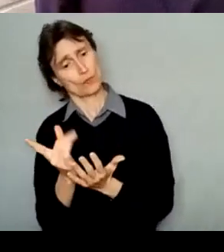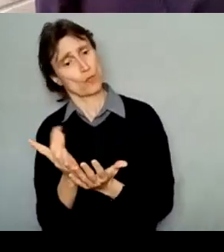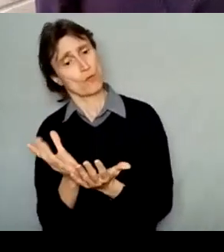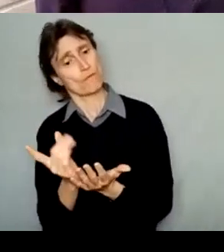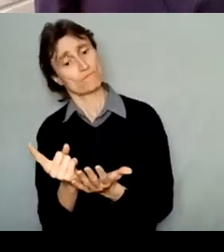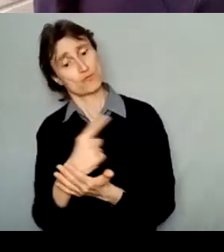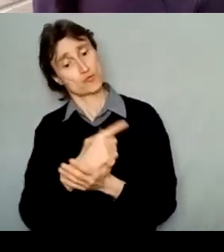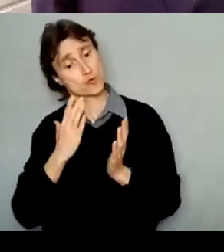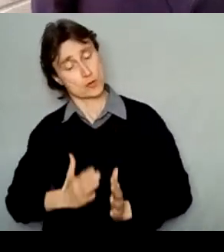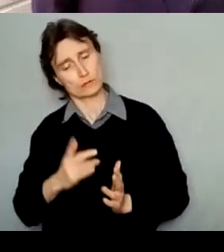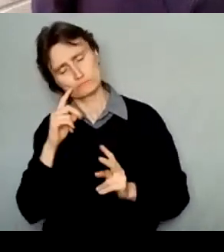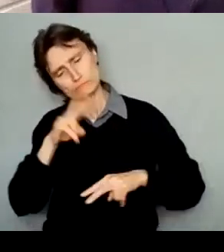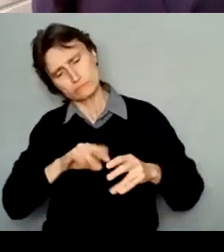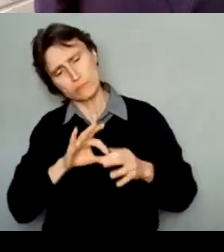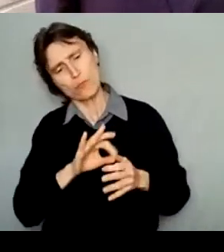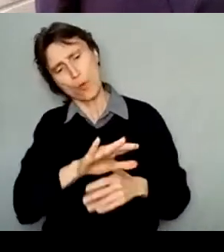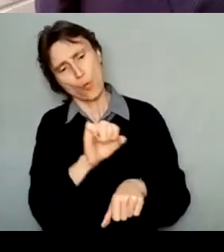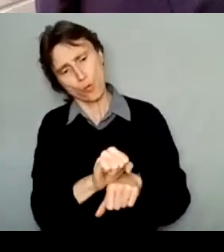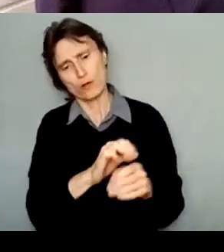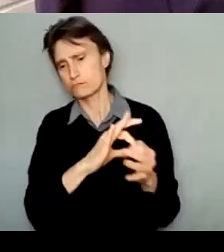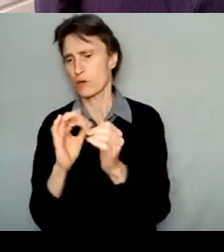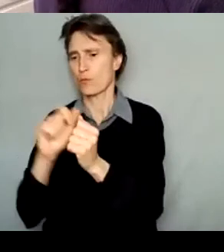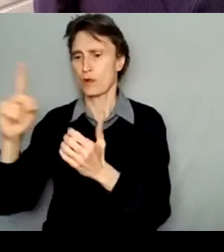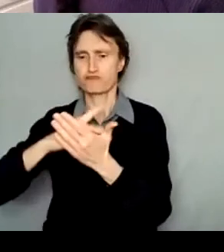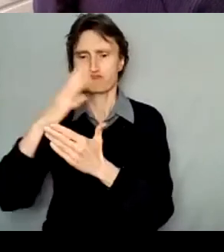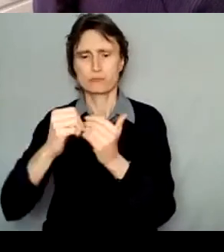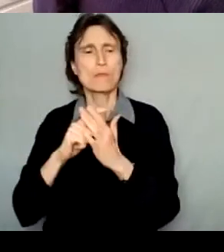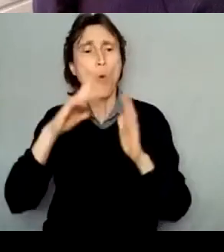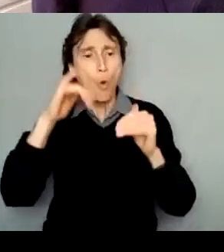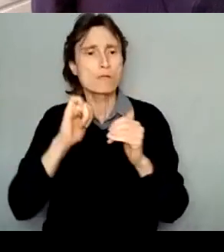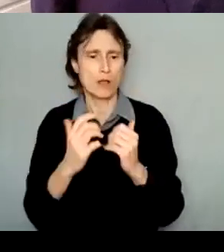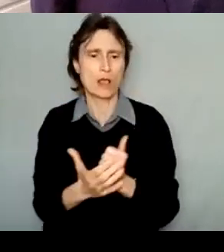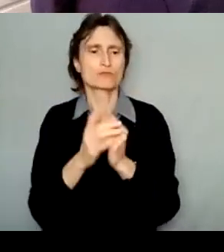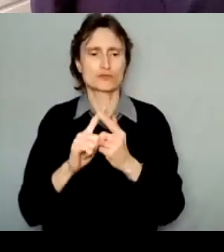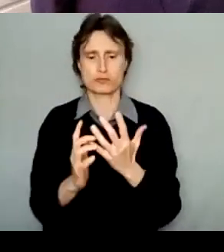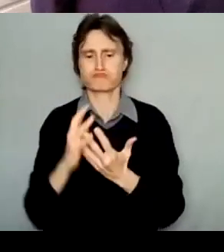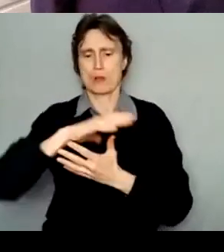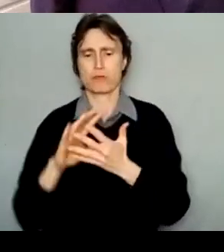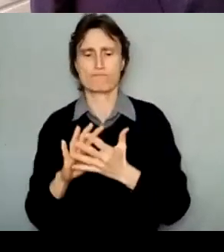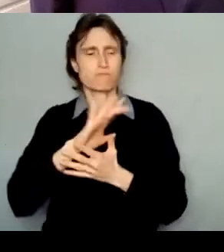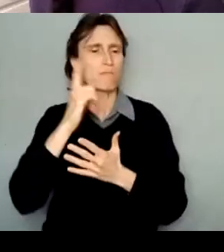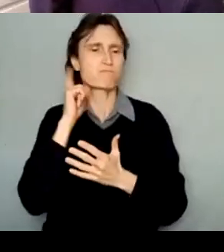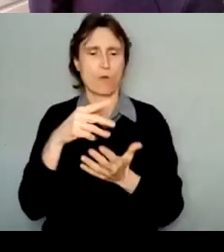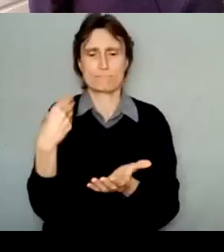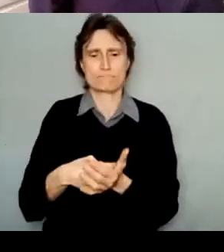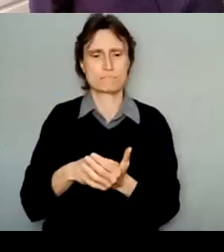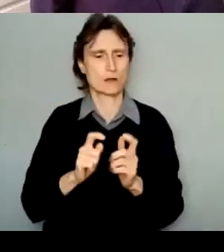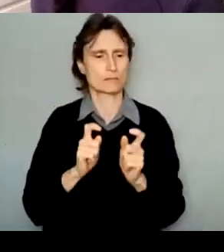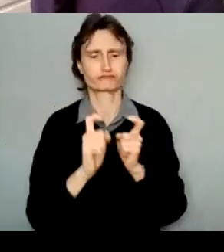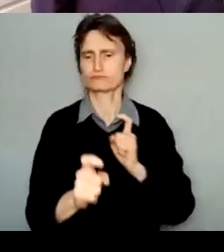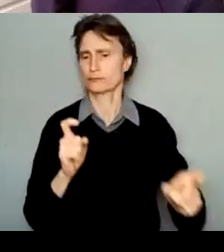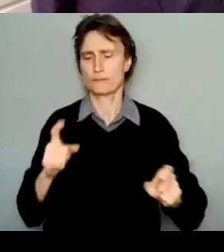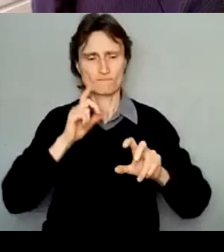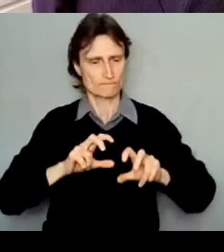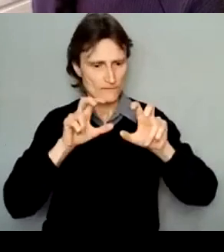program, which we believe should help prioritize investments. You'll also notice the criteria and the scoring